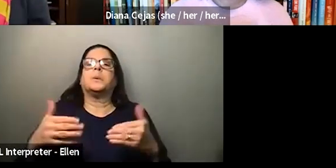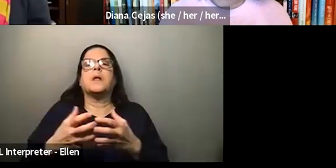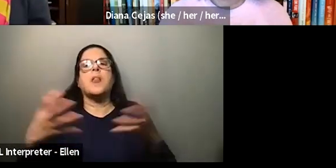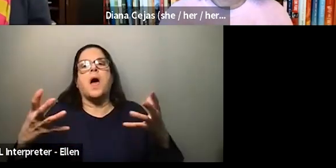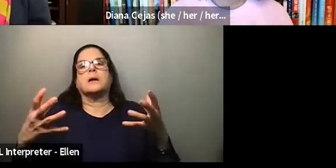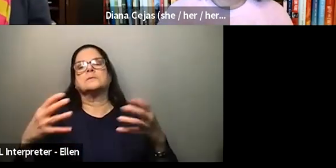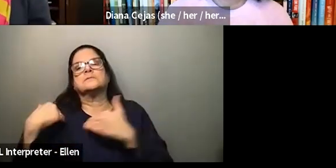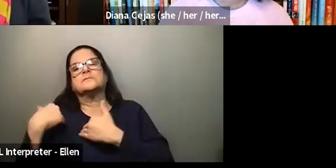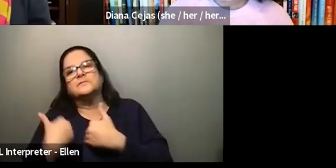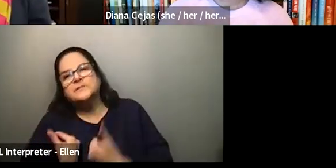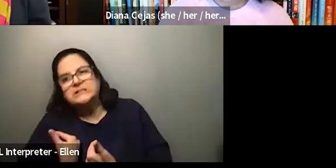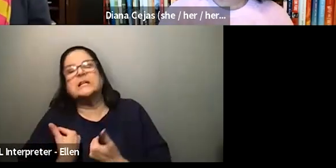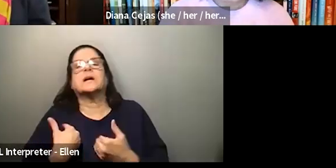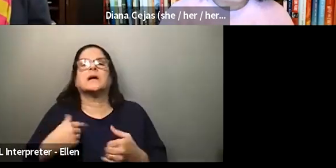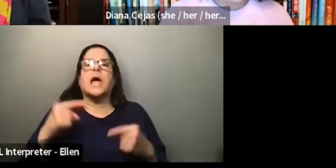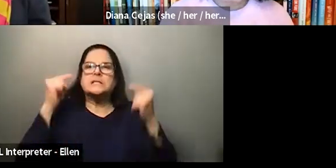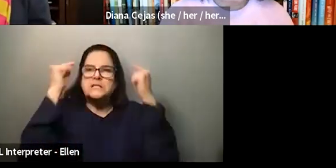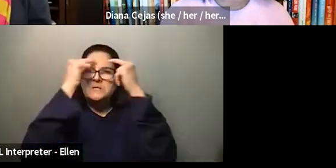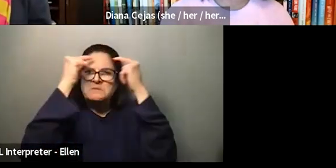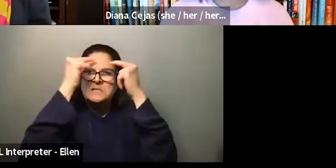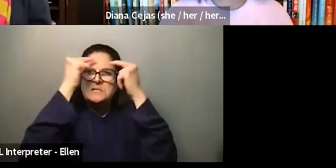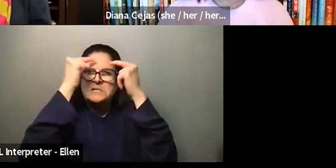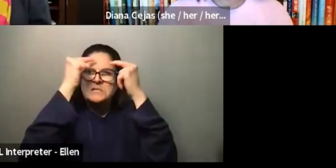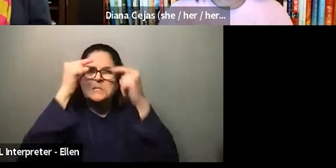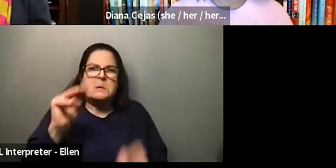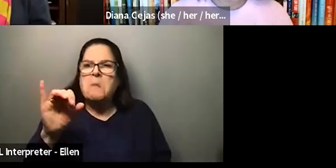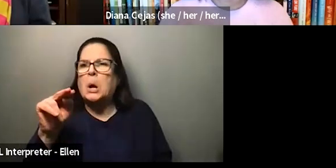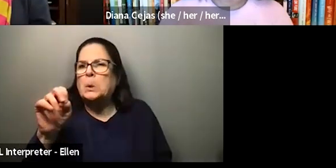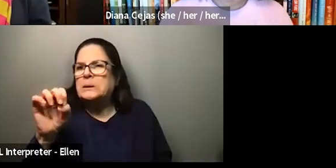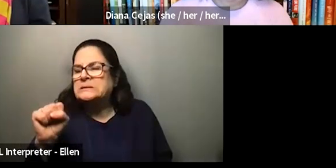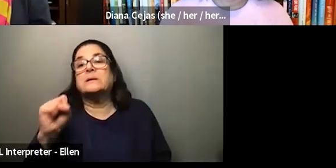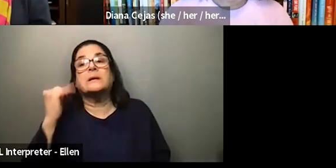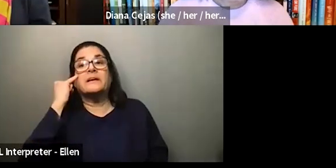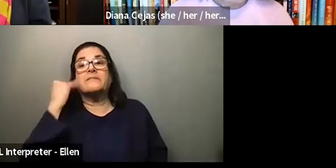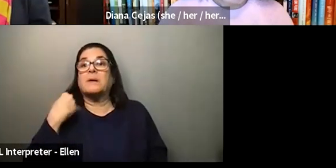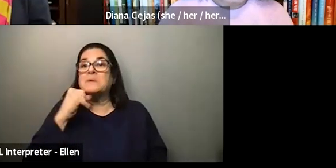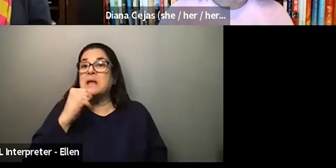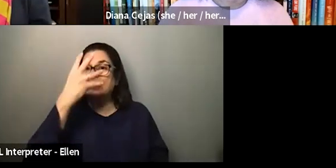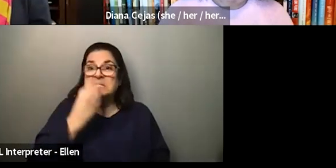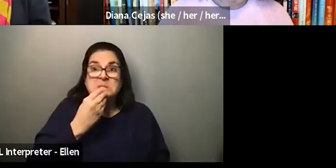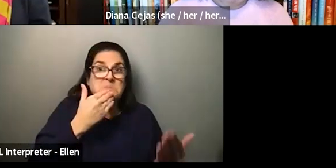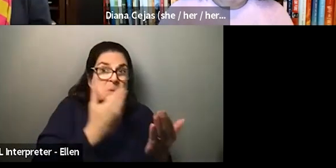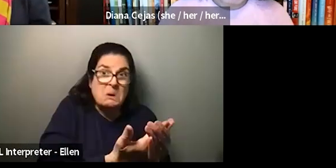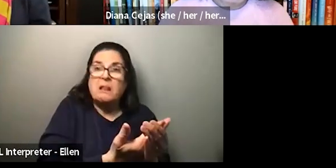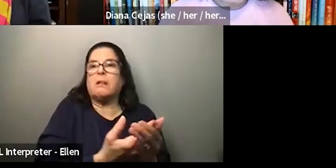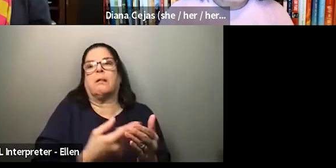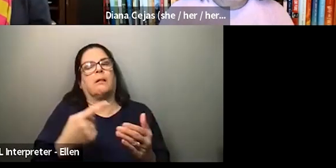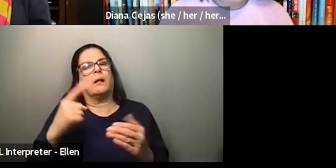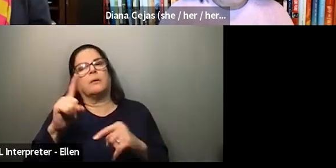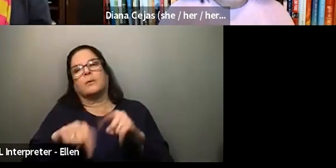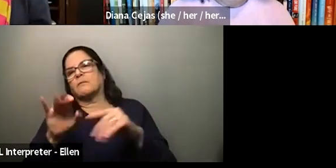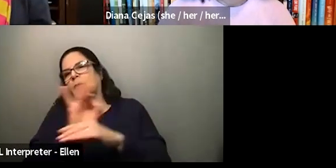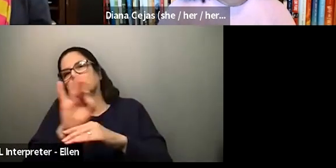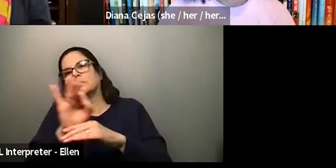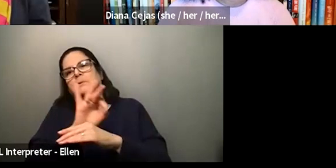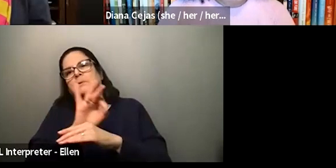after everything happened. And if I wasn't sleeping, I was just not really functional. So I had to work with my program directors. And